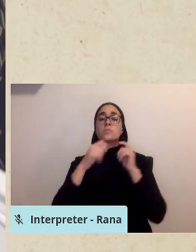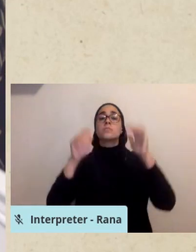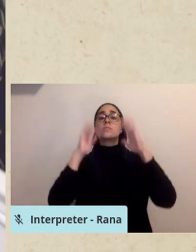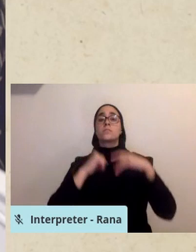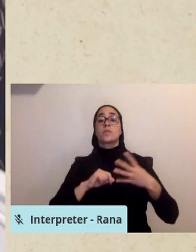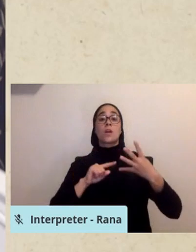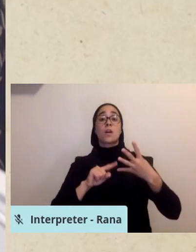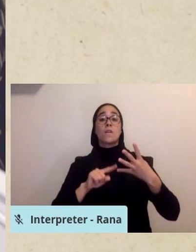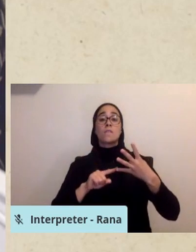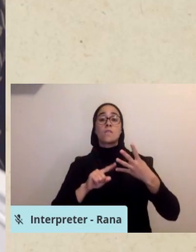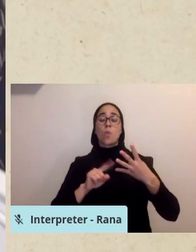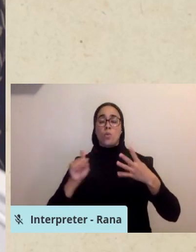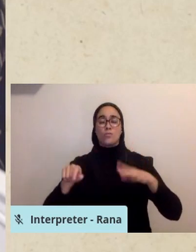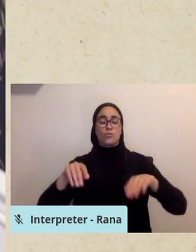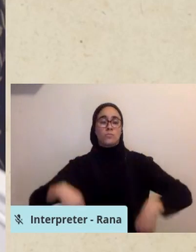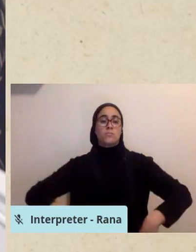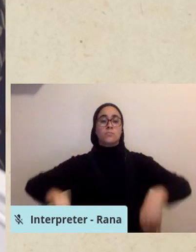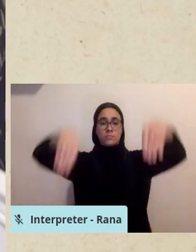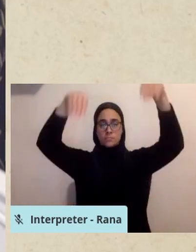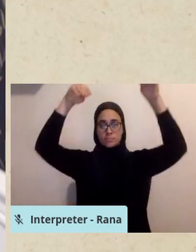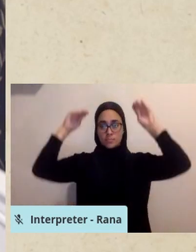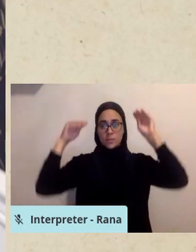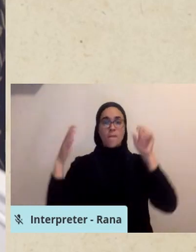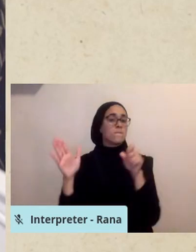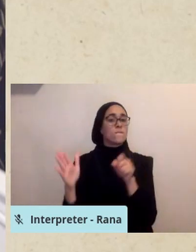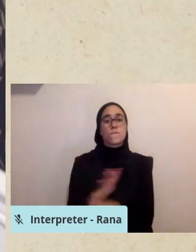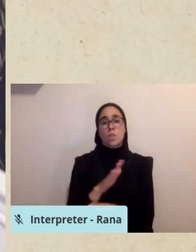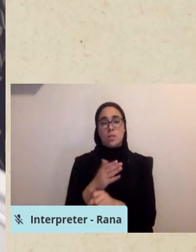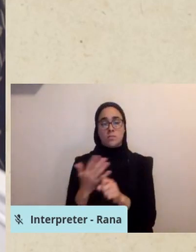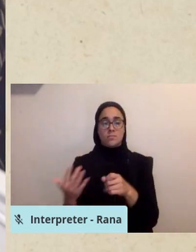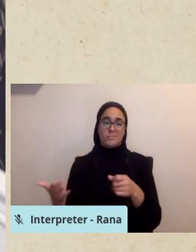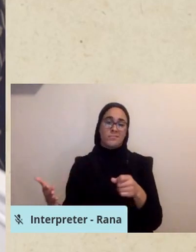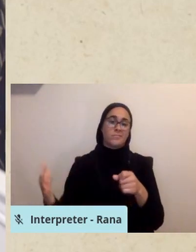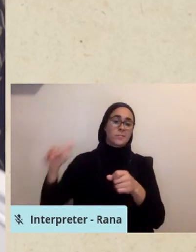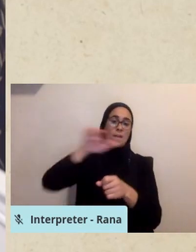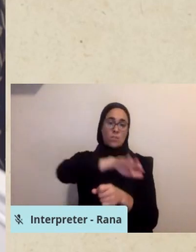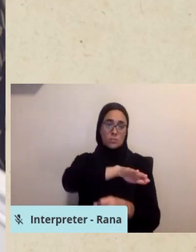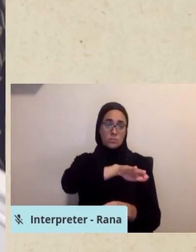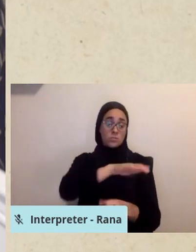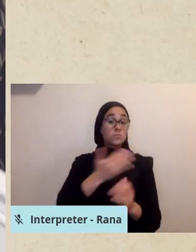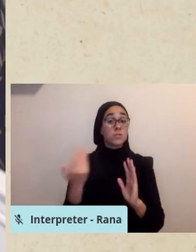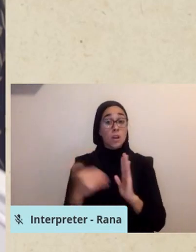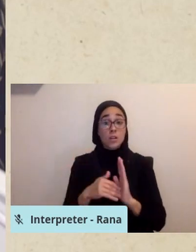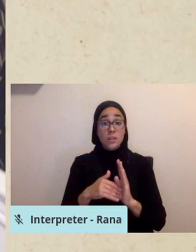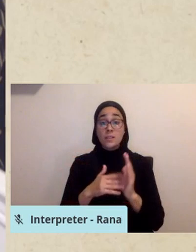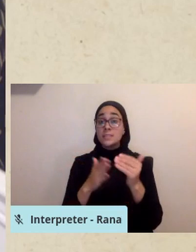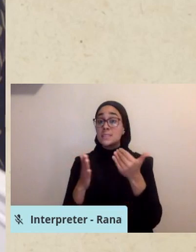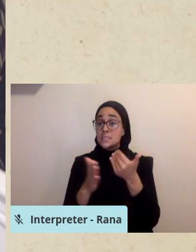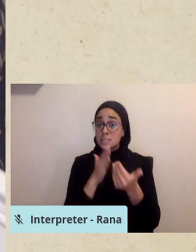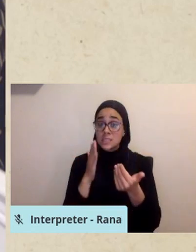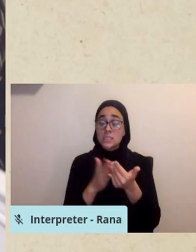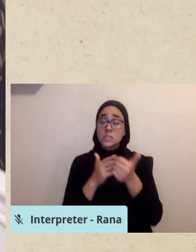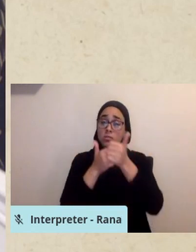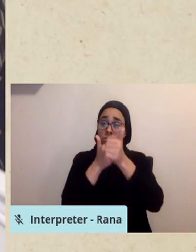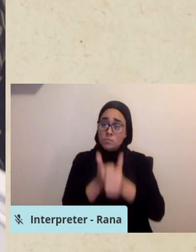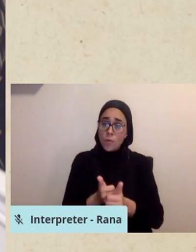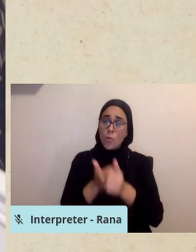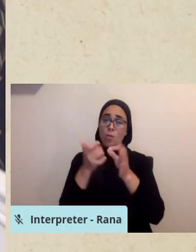deceased should be completely covered with a clean linen. Again, easy, easy to follow, simple steps.